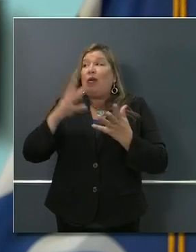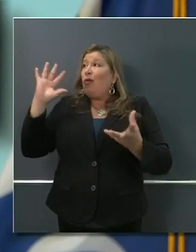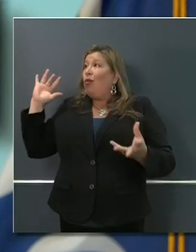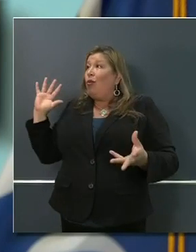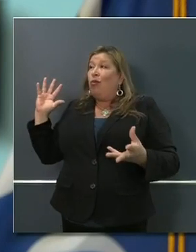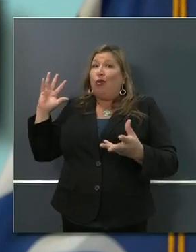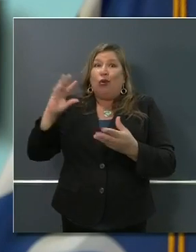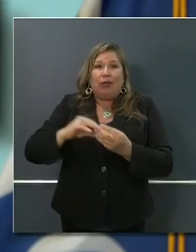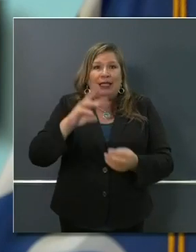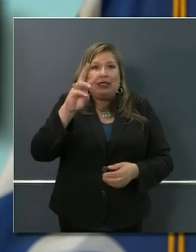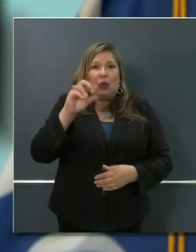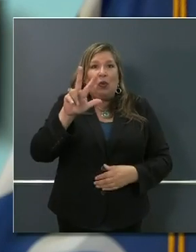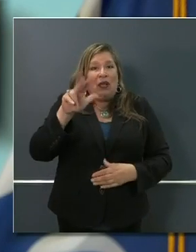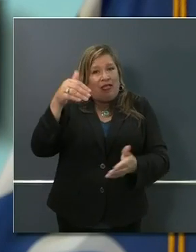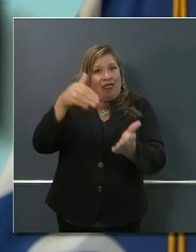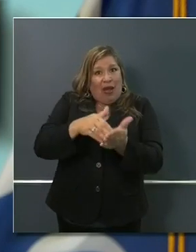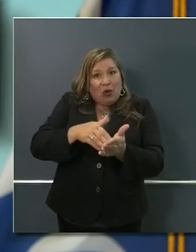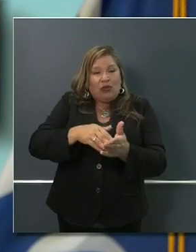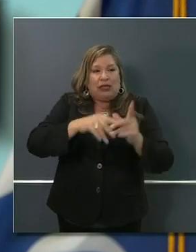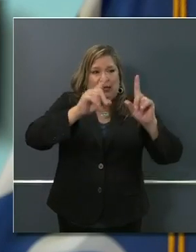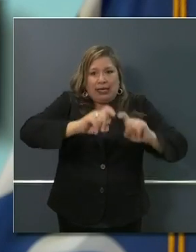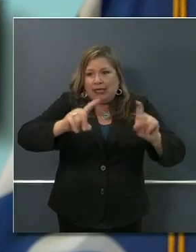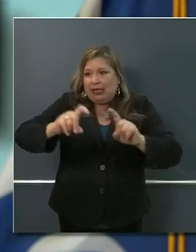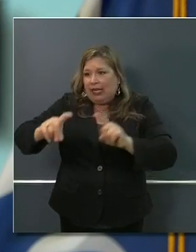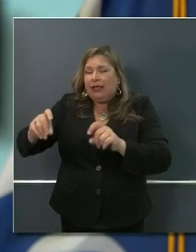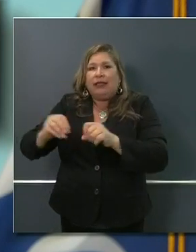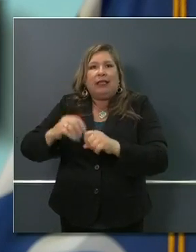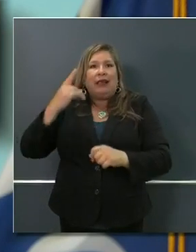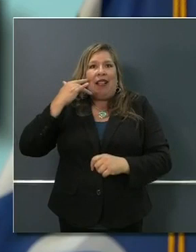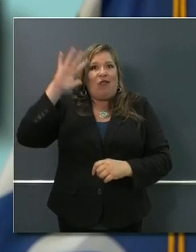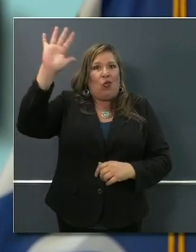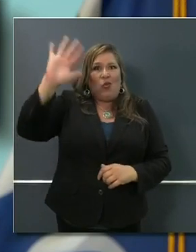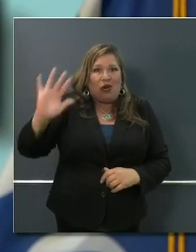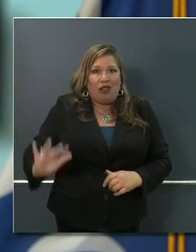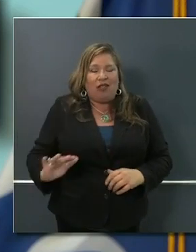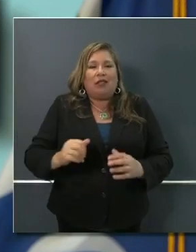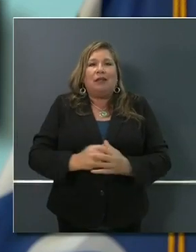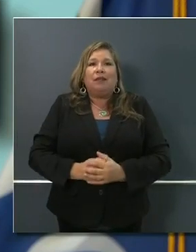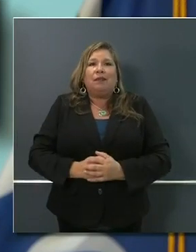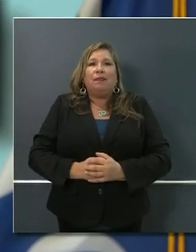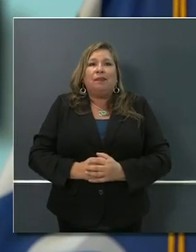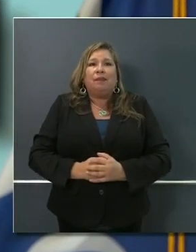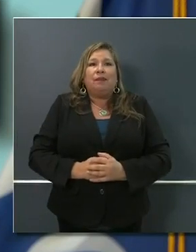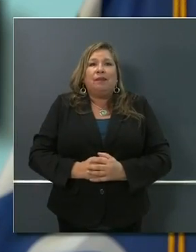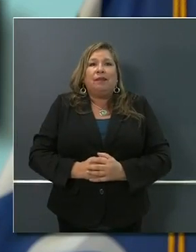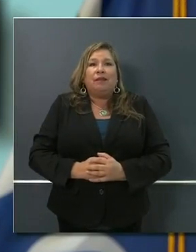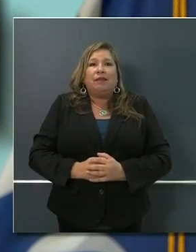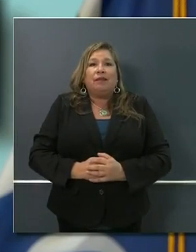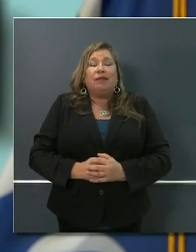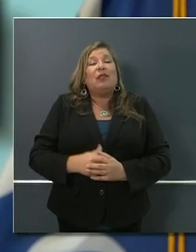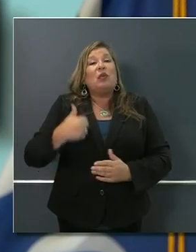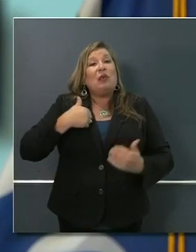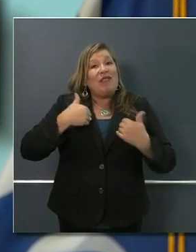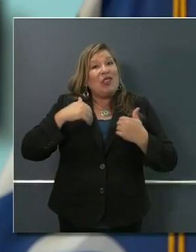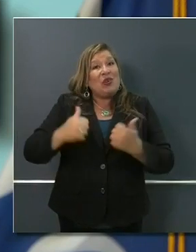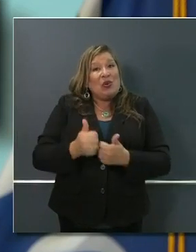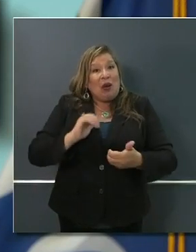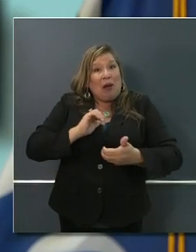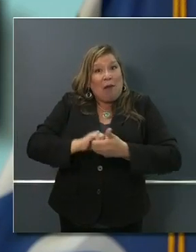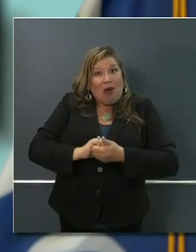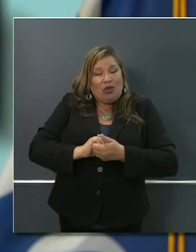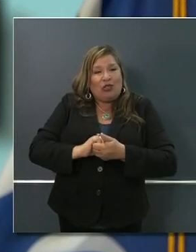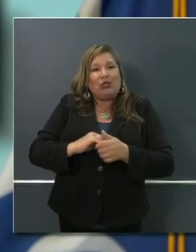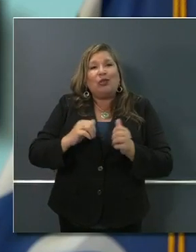tests so far in the state of California. I mentioned yesterday the new partnerships with these end-to-end tests that will focus